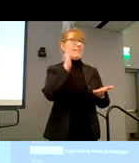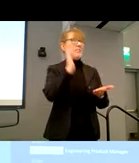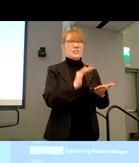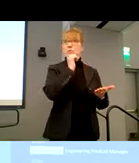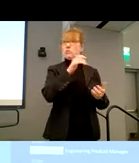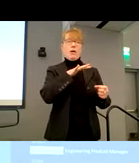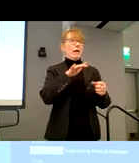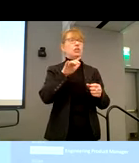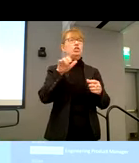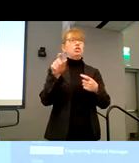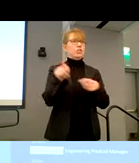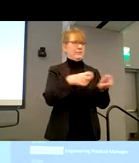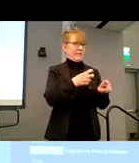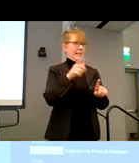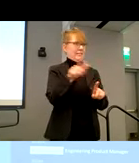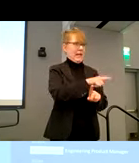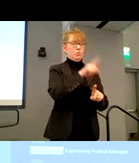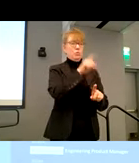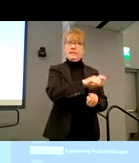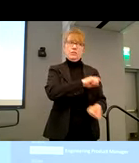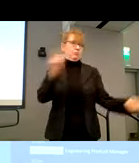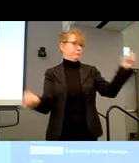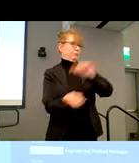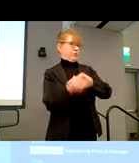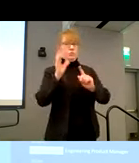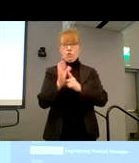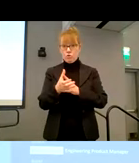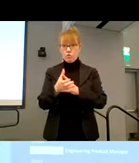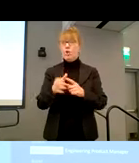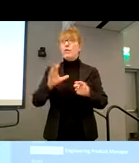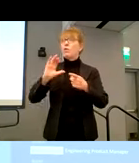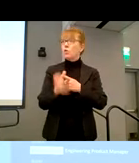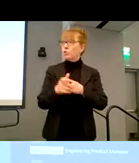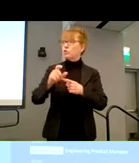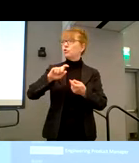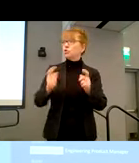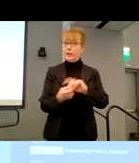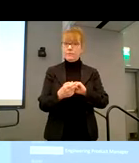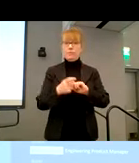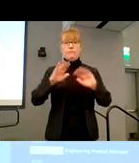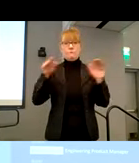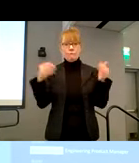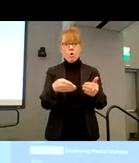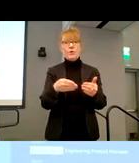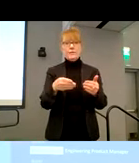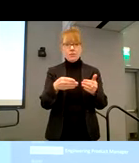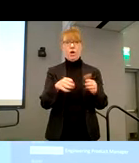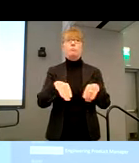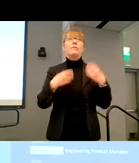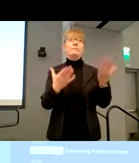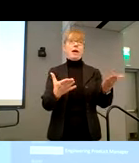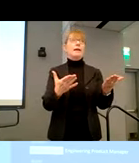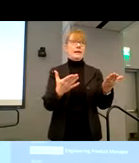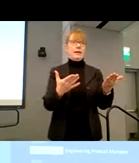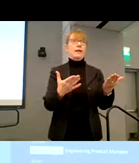that we had to undergo a complete culture shift. And then that culture shift, what we really did, we focused on providing, um,